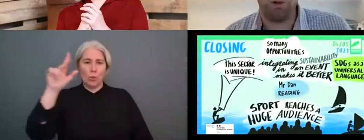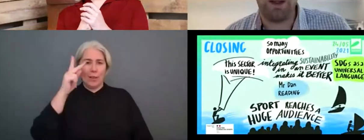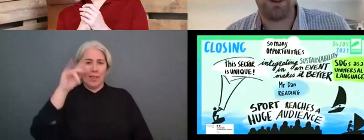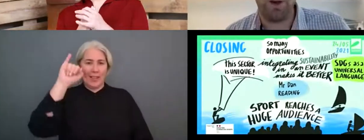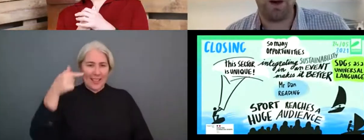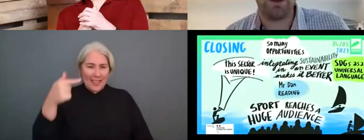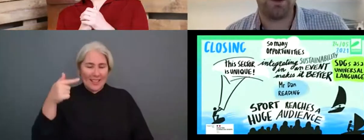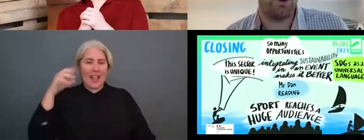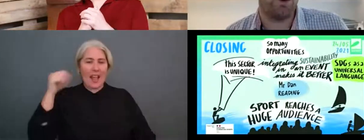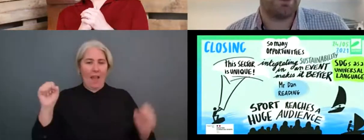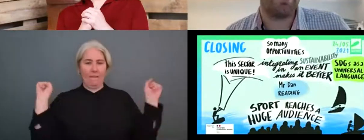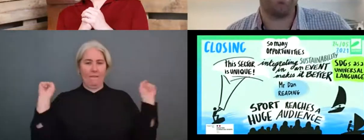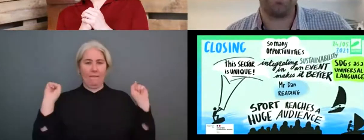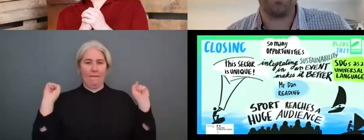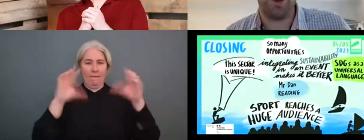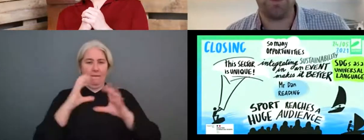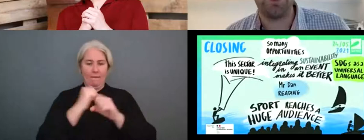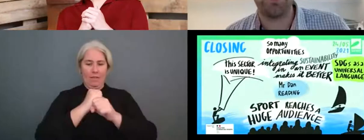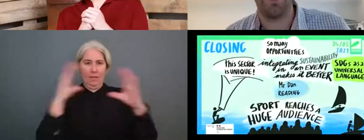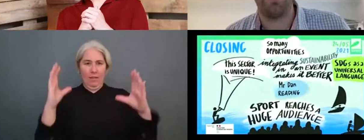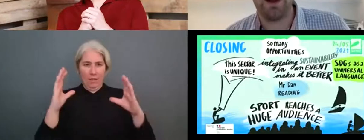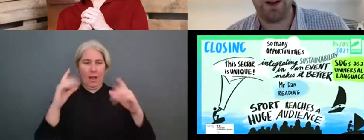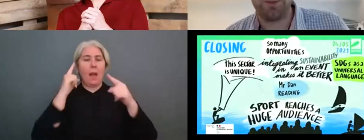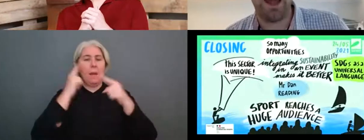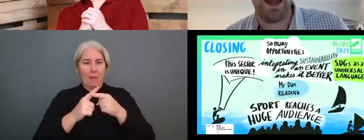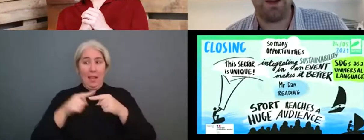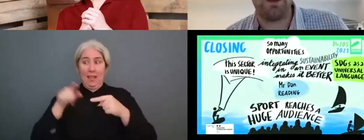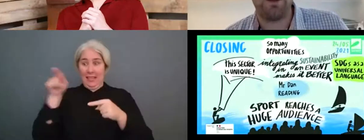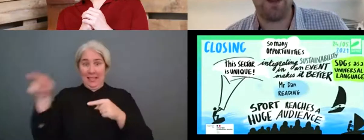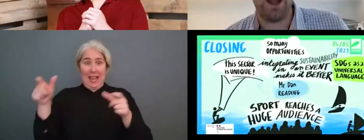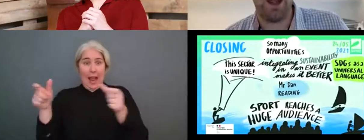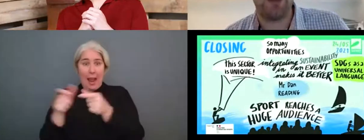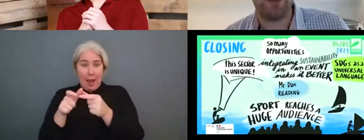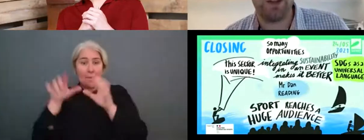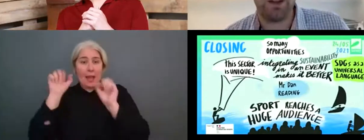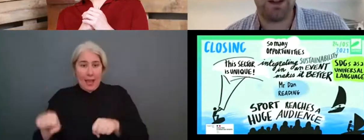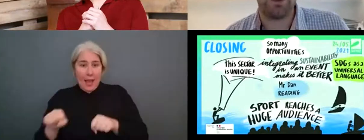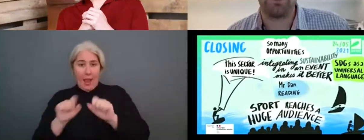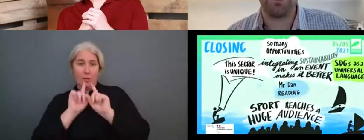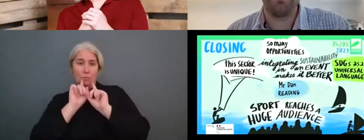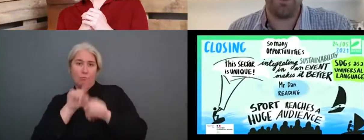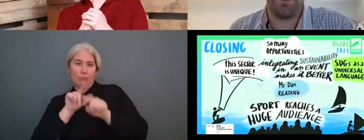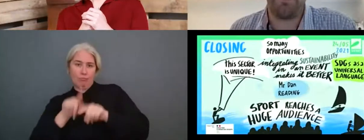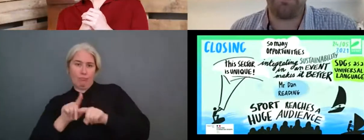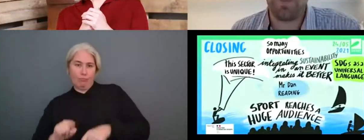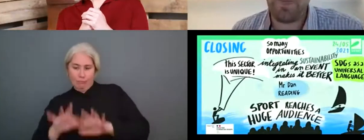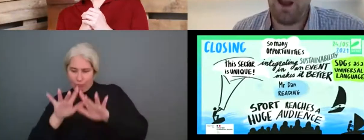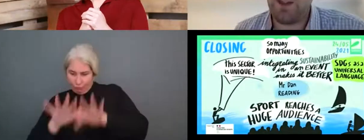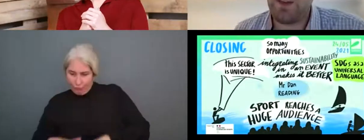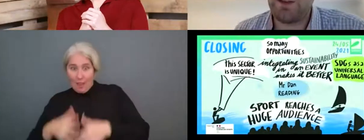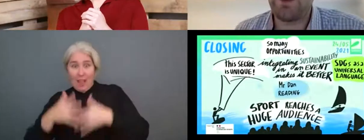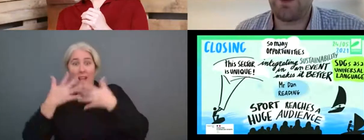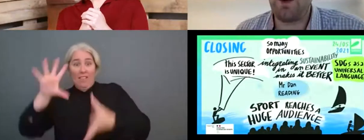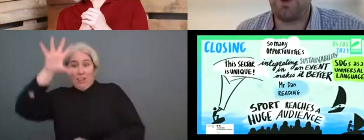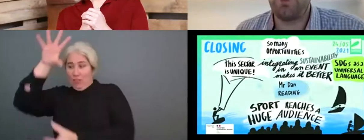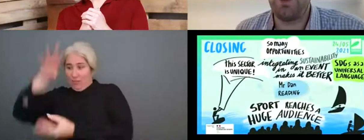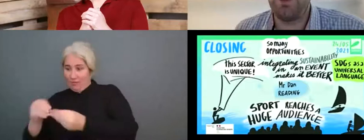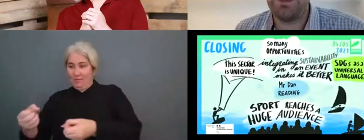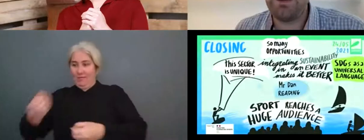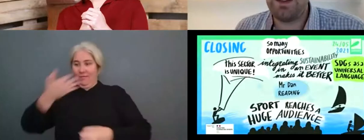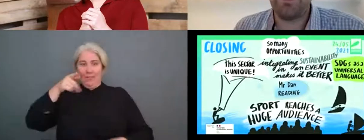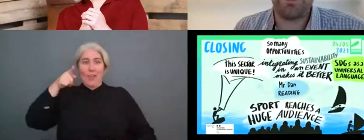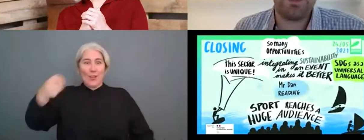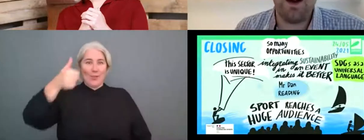a score, benchmark score, and it gives them examples of other clubs and how they've, uh, achieved it. So, um, I think there's still,